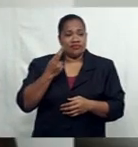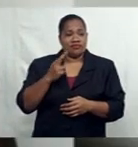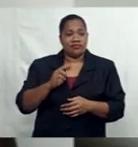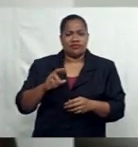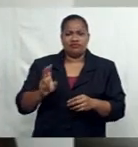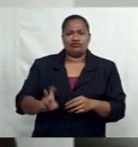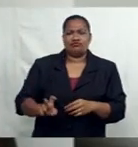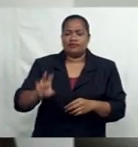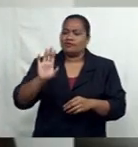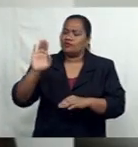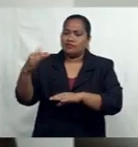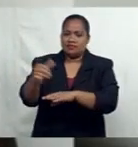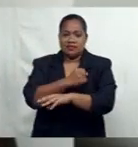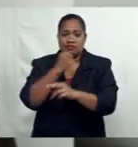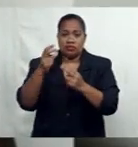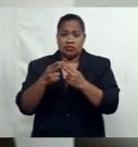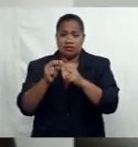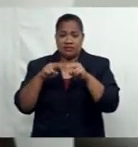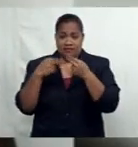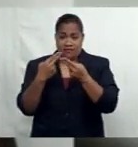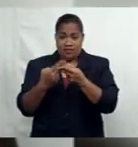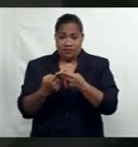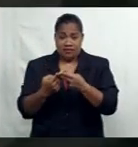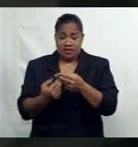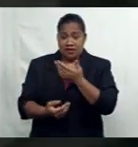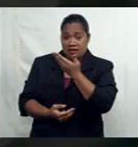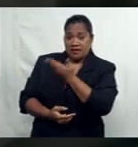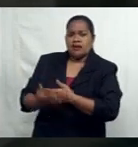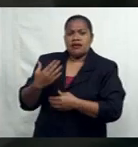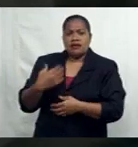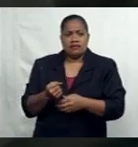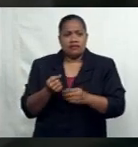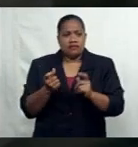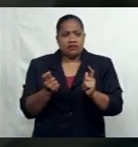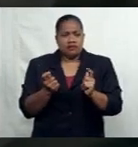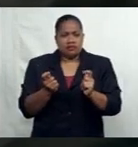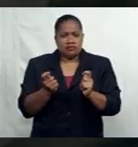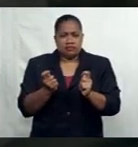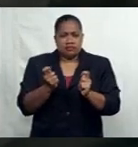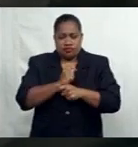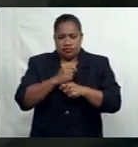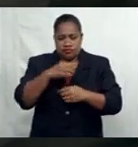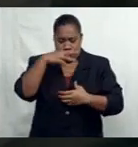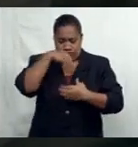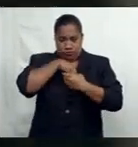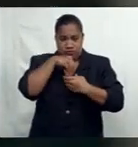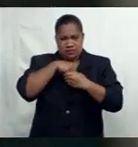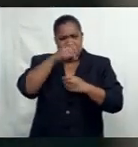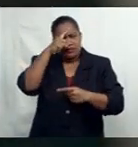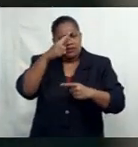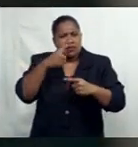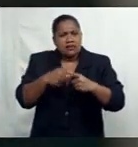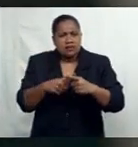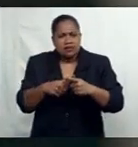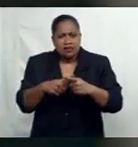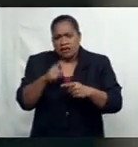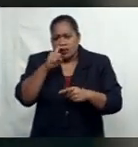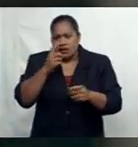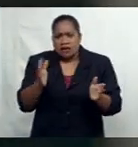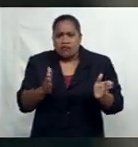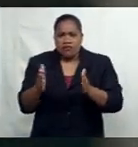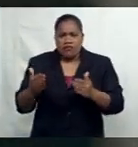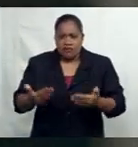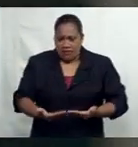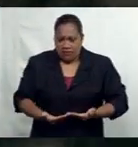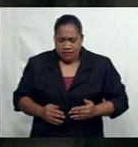I had a sudden illness, which really changed my life. I didn't have movement from my hip down. I actually was